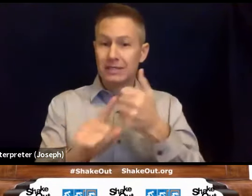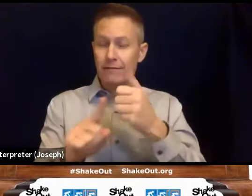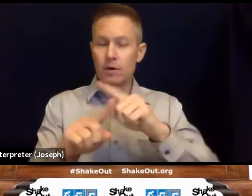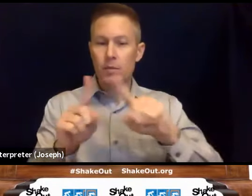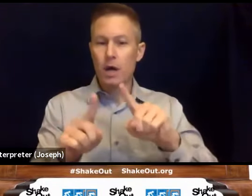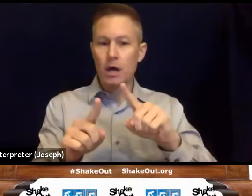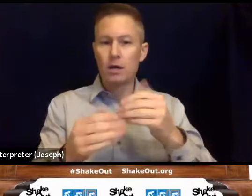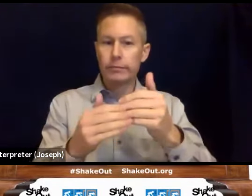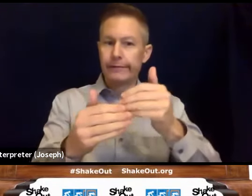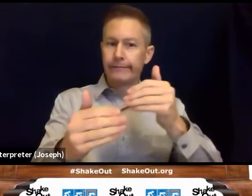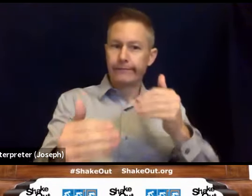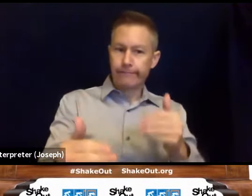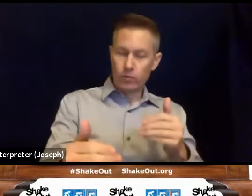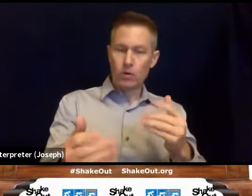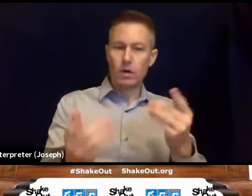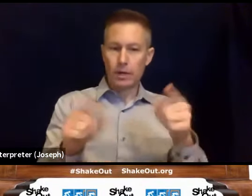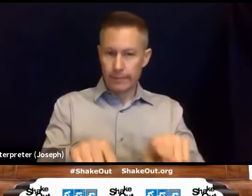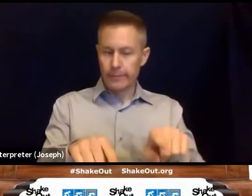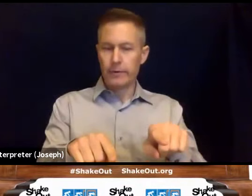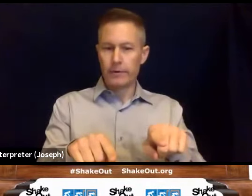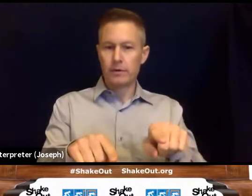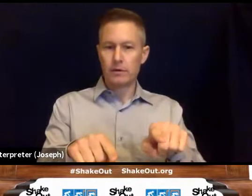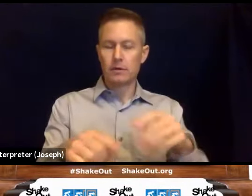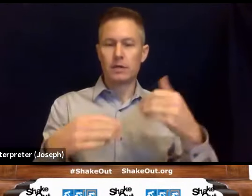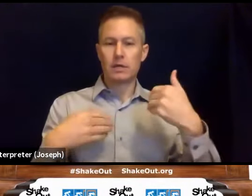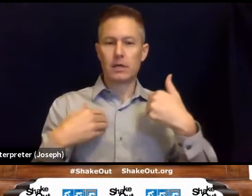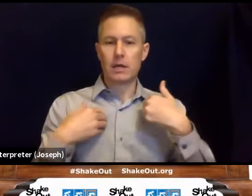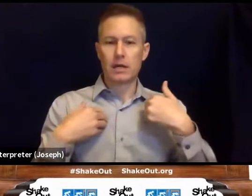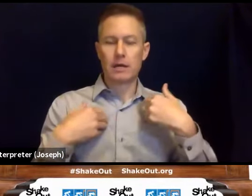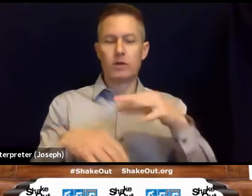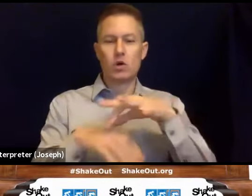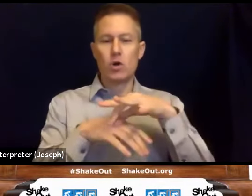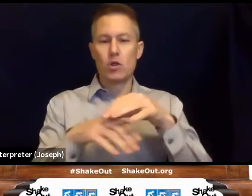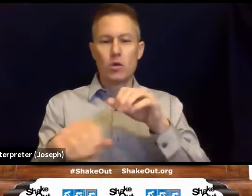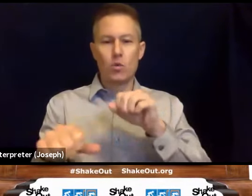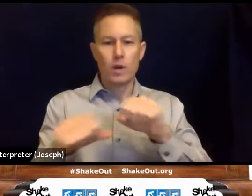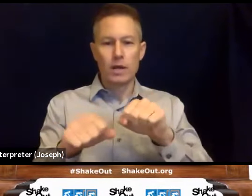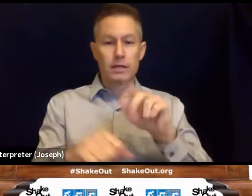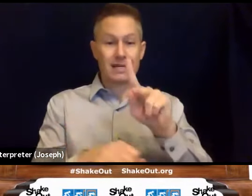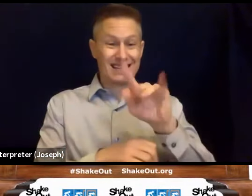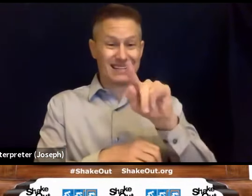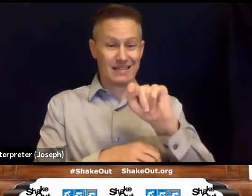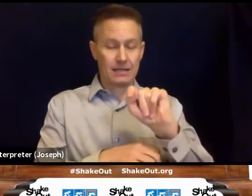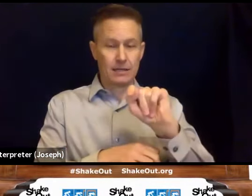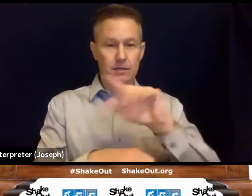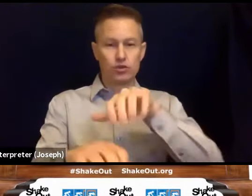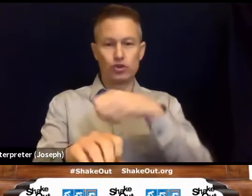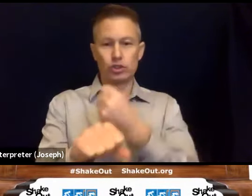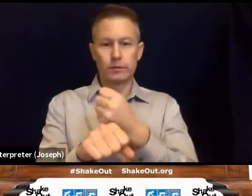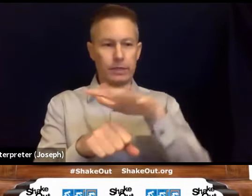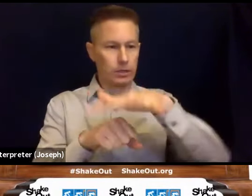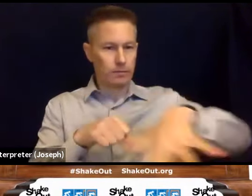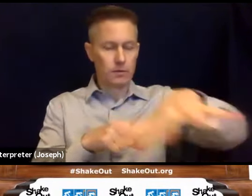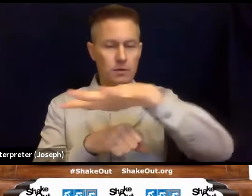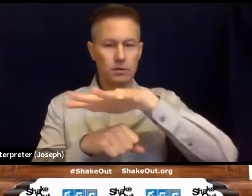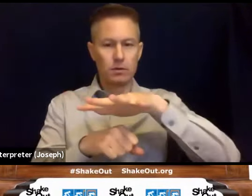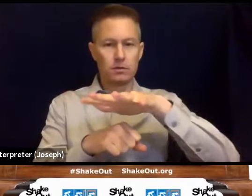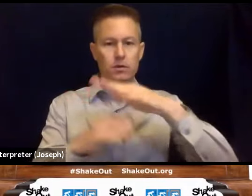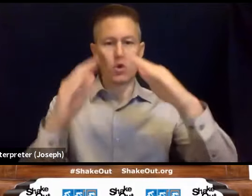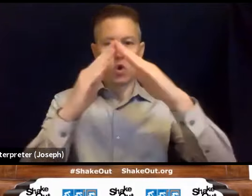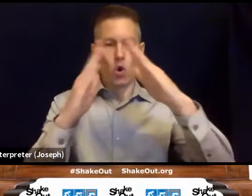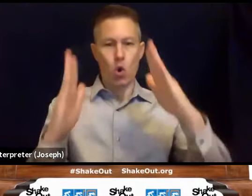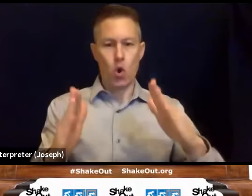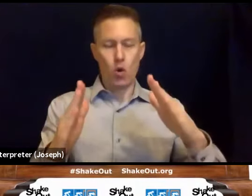before the earthquake happens to have the earthquake kits to secure your space to strengthen your home.